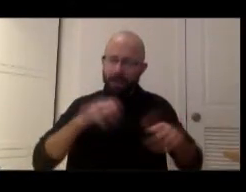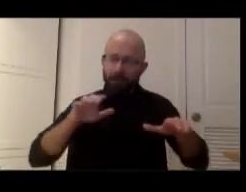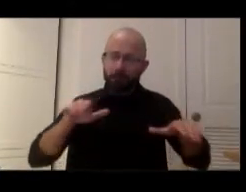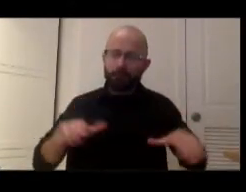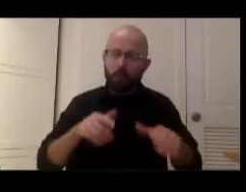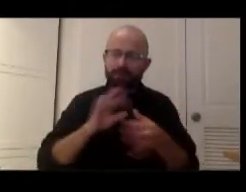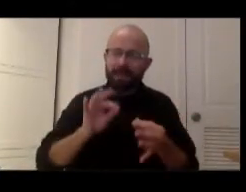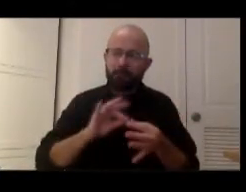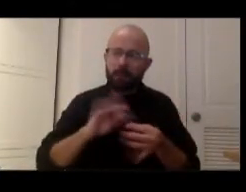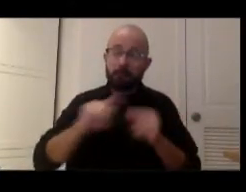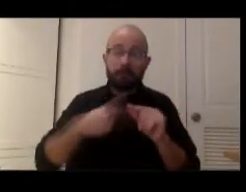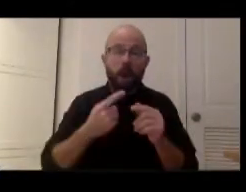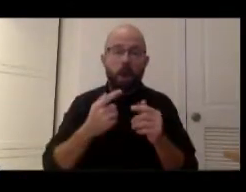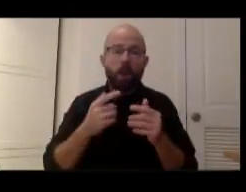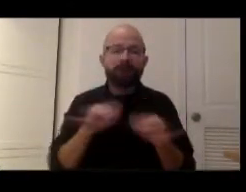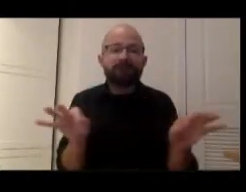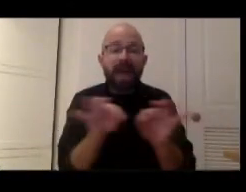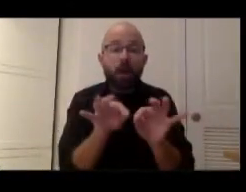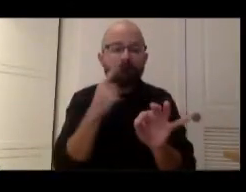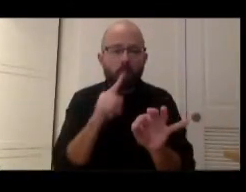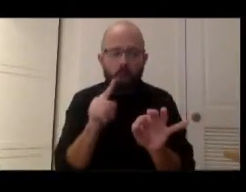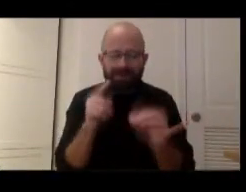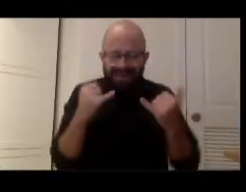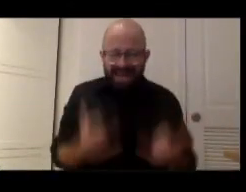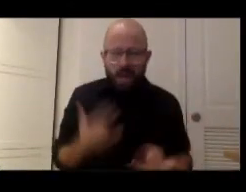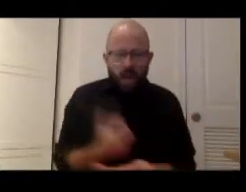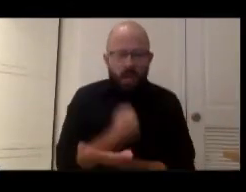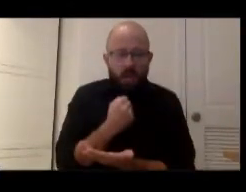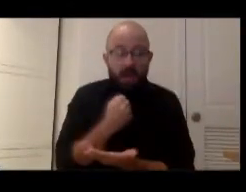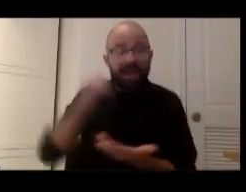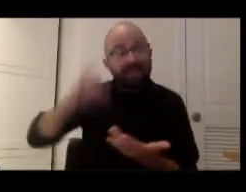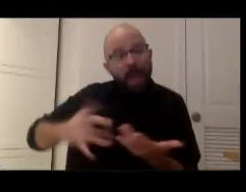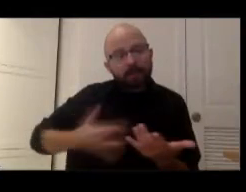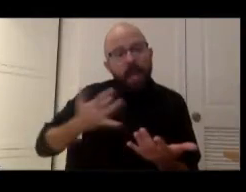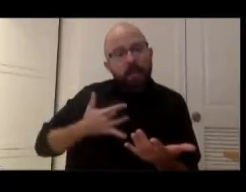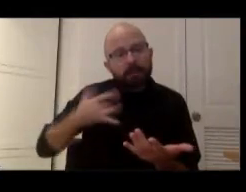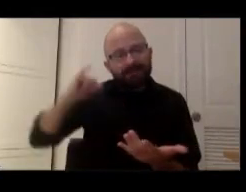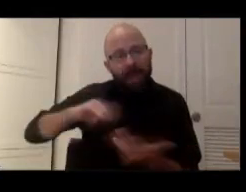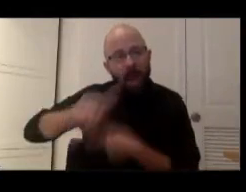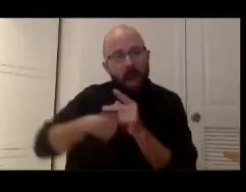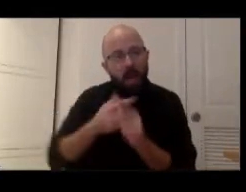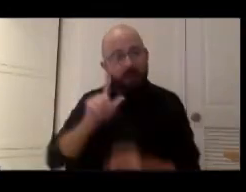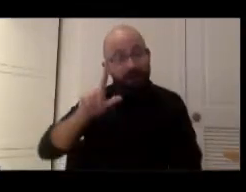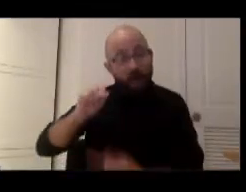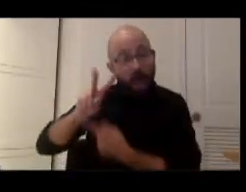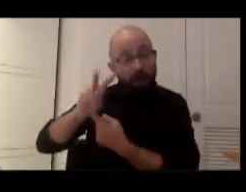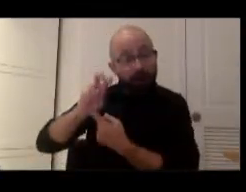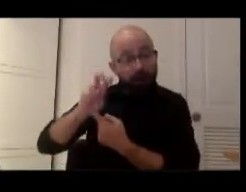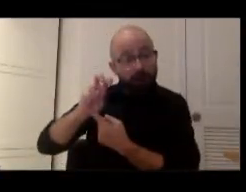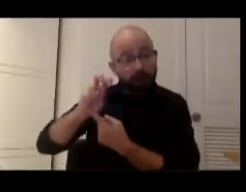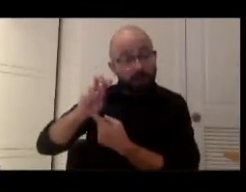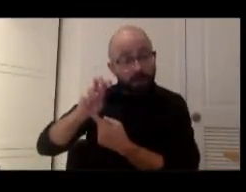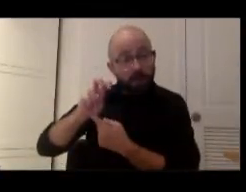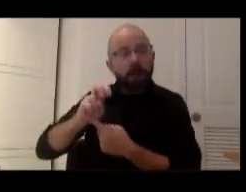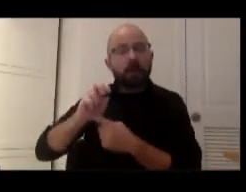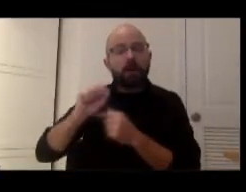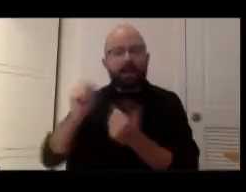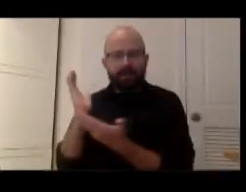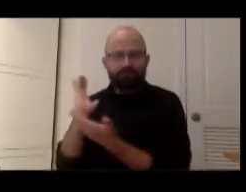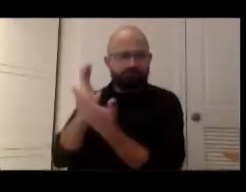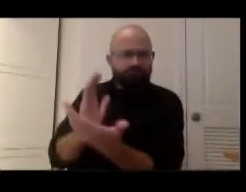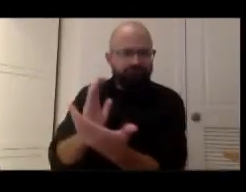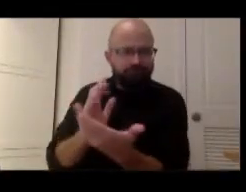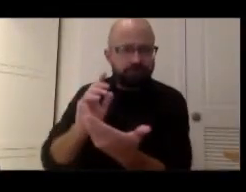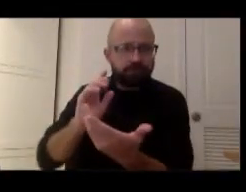value of what it means to be in the present and we can bring that sense of of that kind of love to our practice. It has to be uh